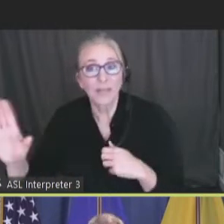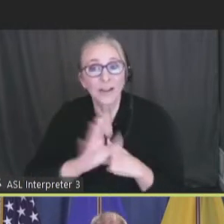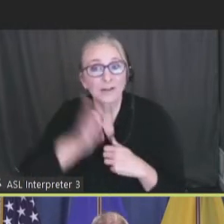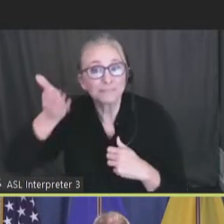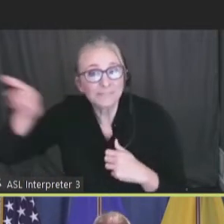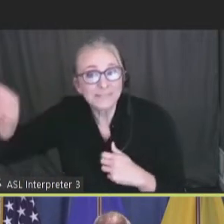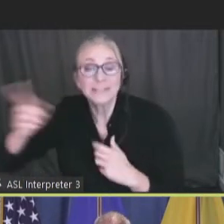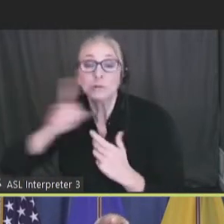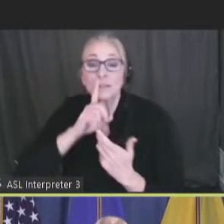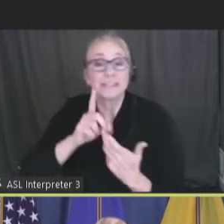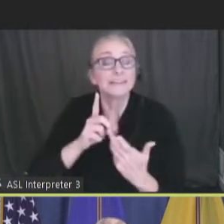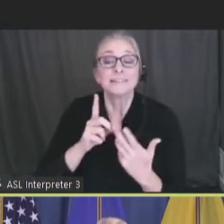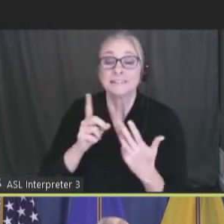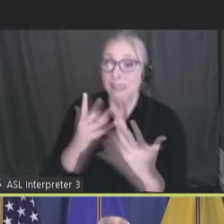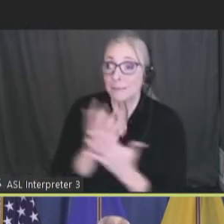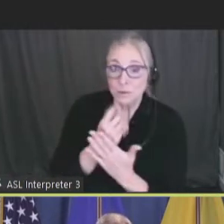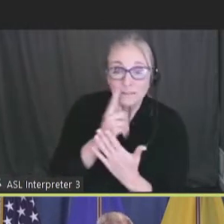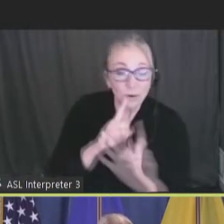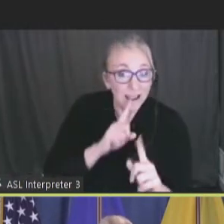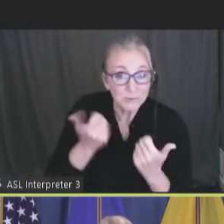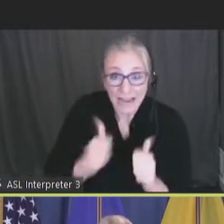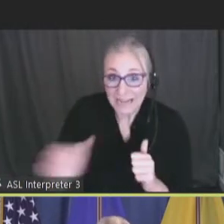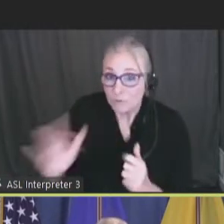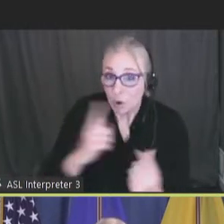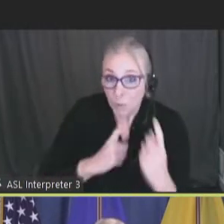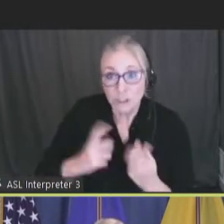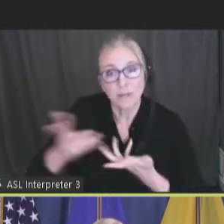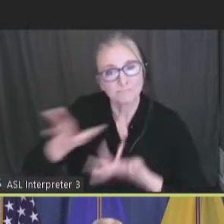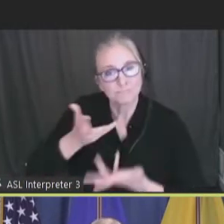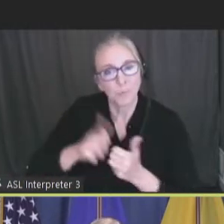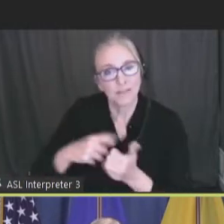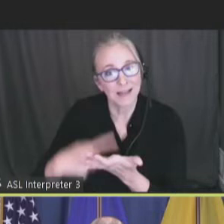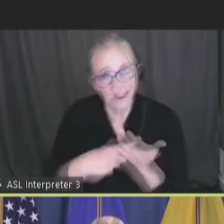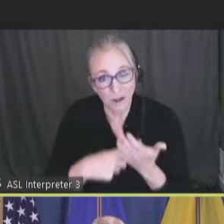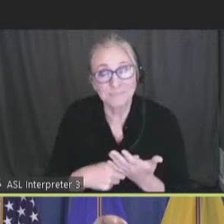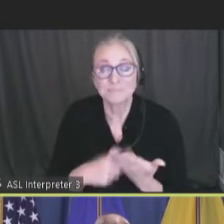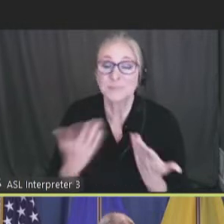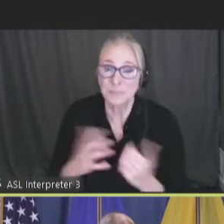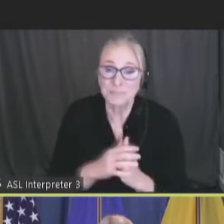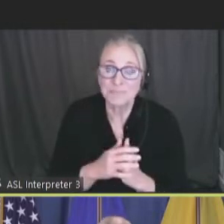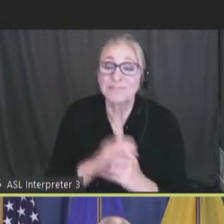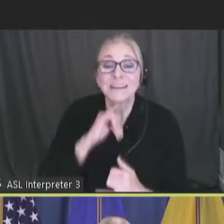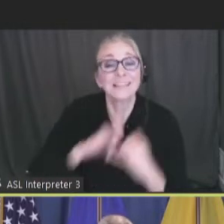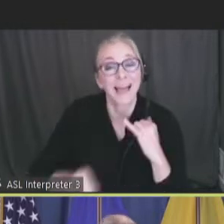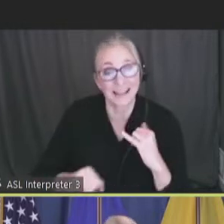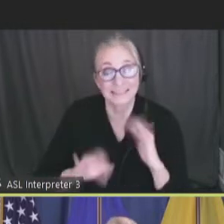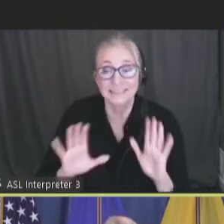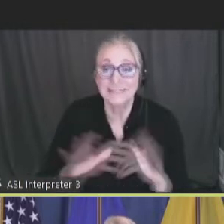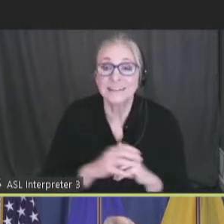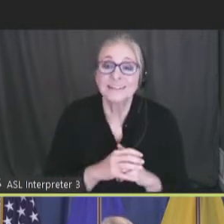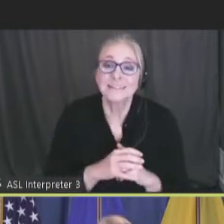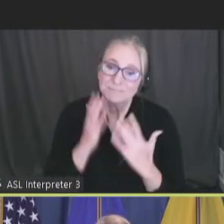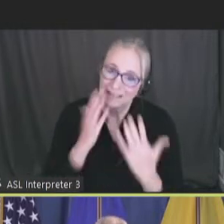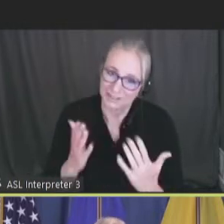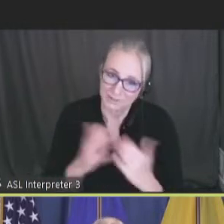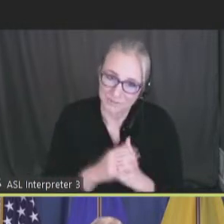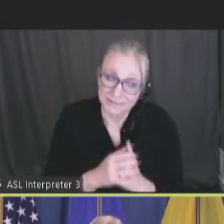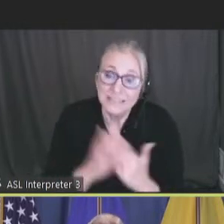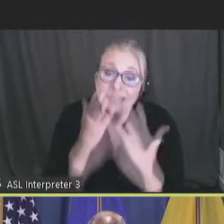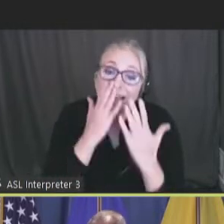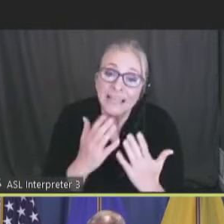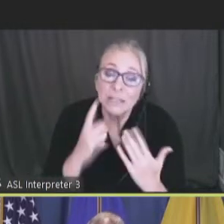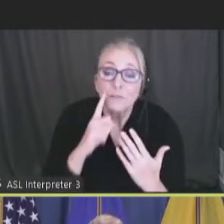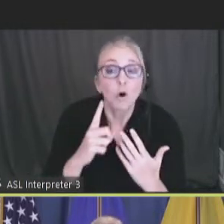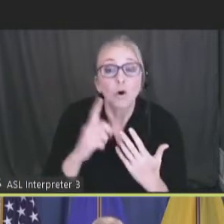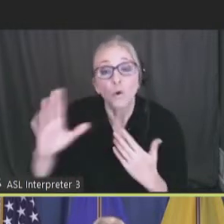the opportunity to address questions and engage in a dialogue. So last, I must say, I thank you. Thank you for the